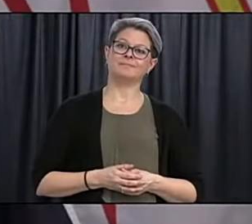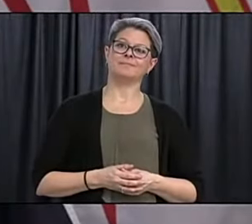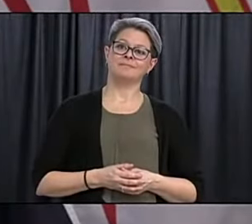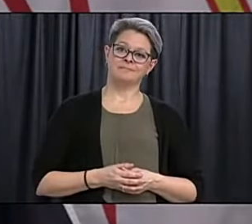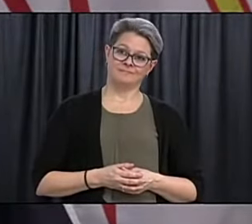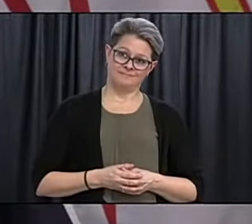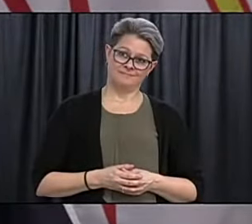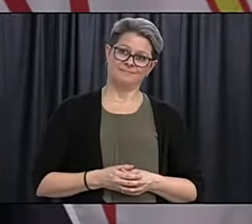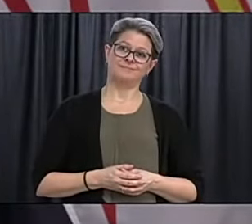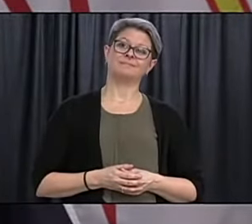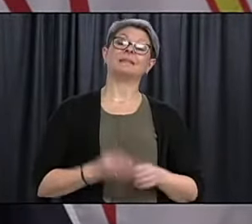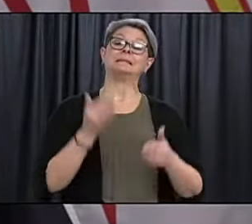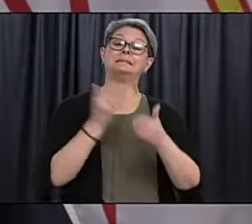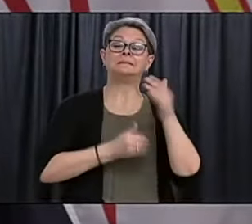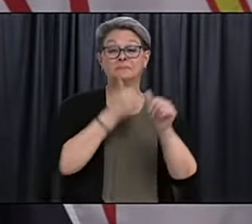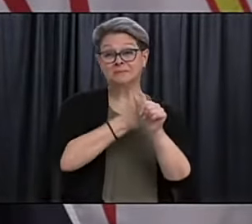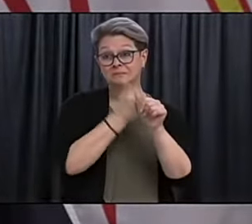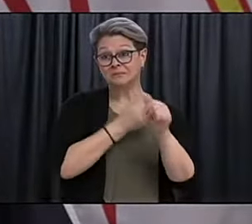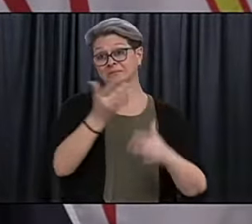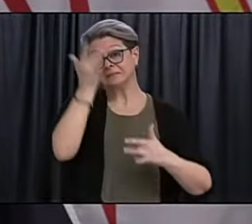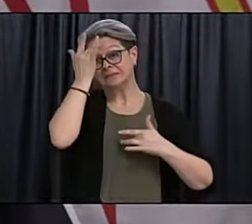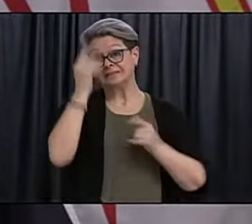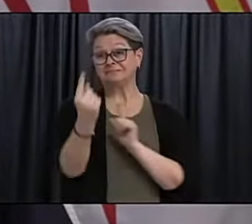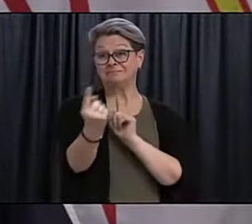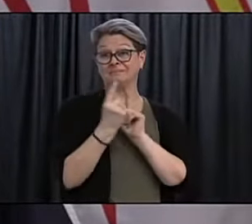them and we won't need them to come in and register.